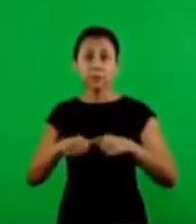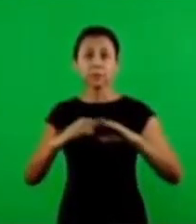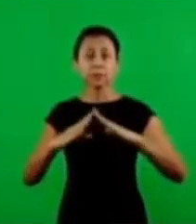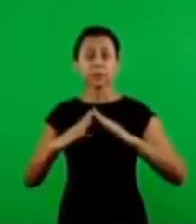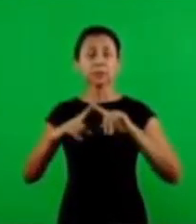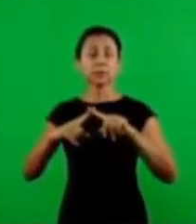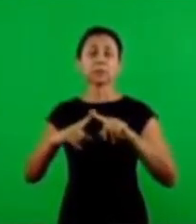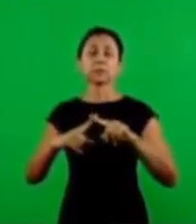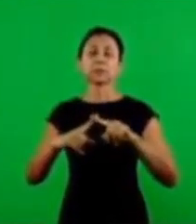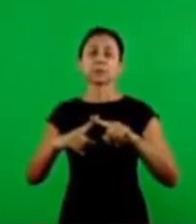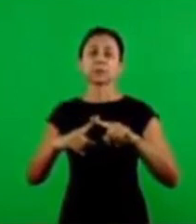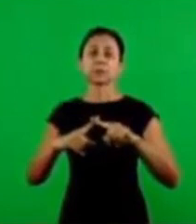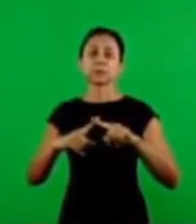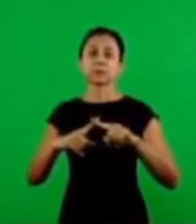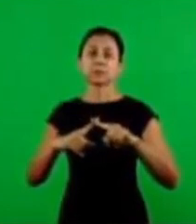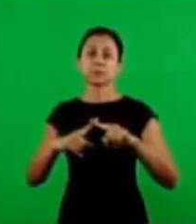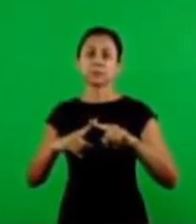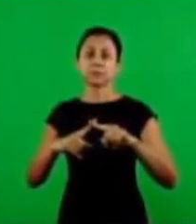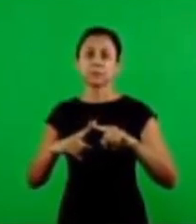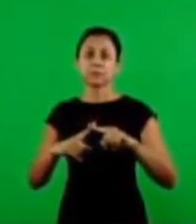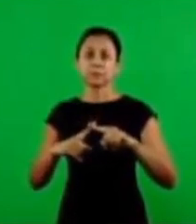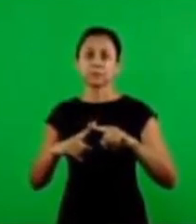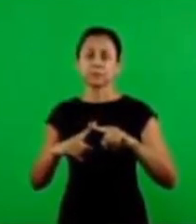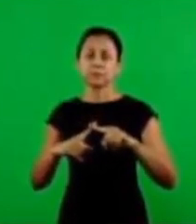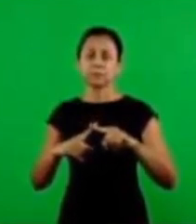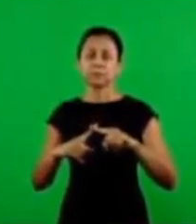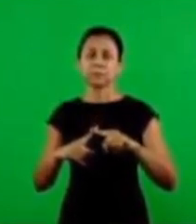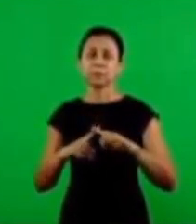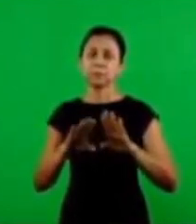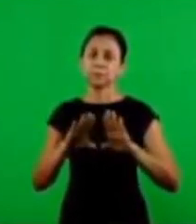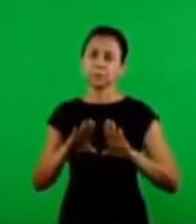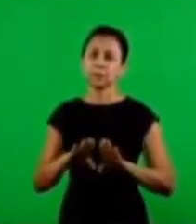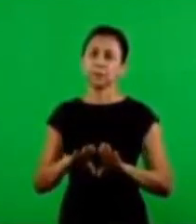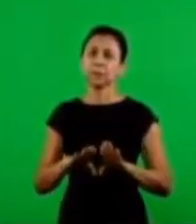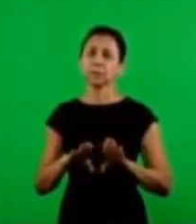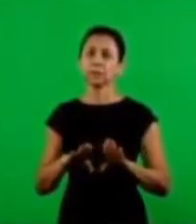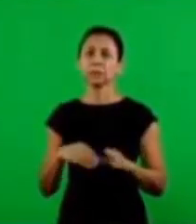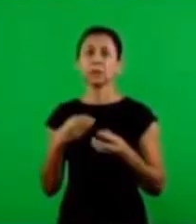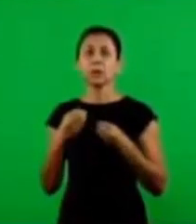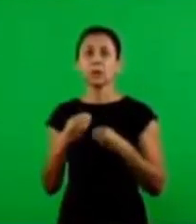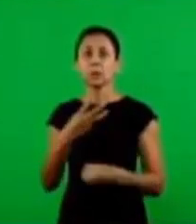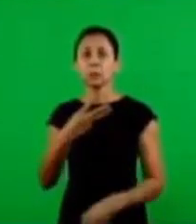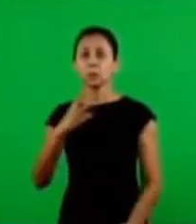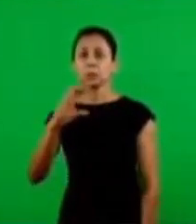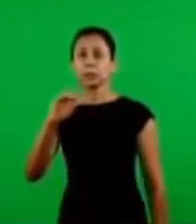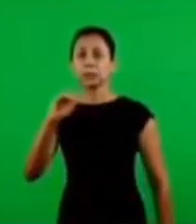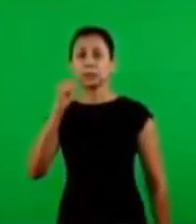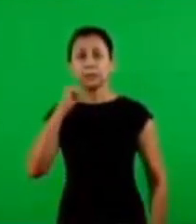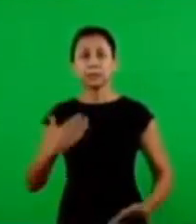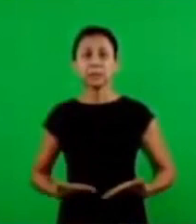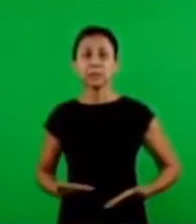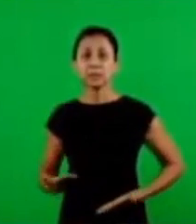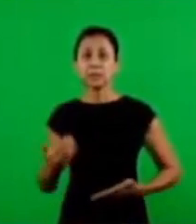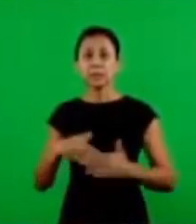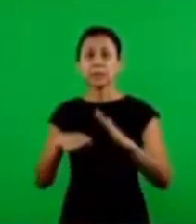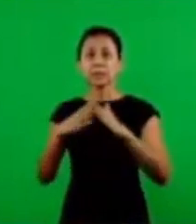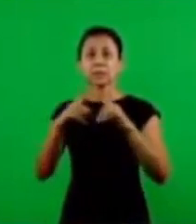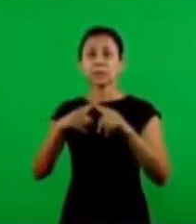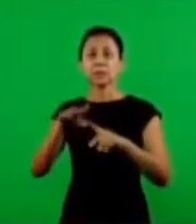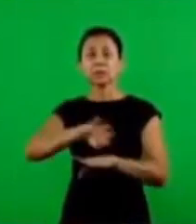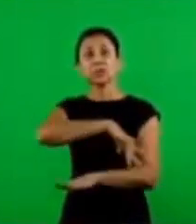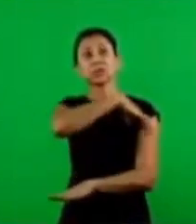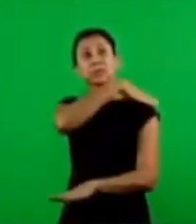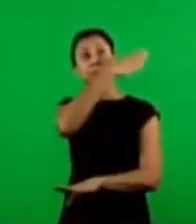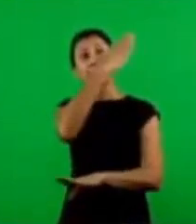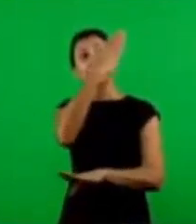no you remain in church if there is no money you have to understand that thirty sisters go to the church and